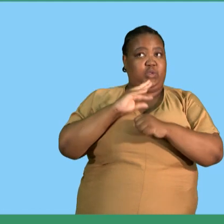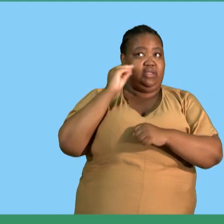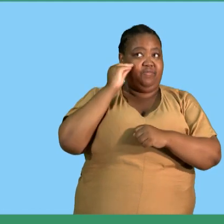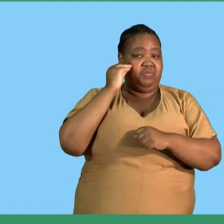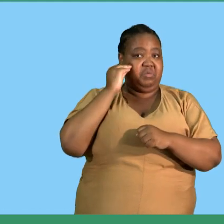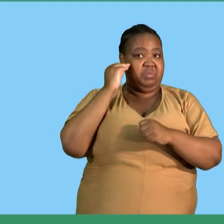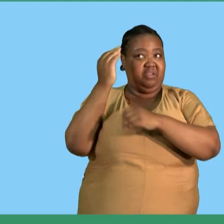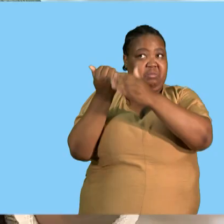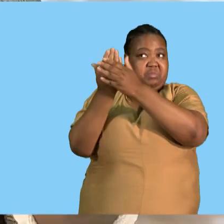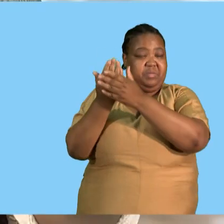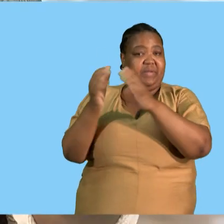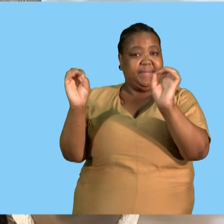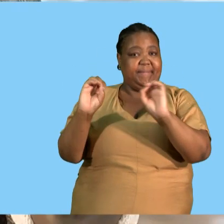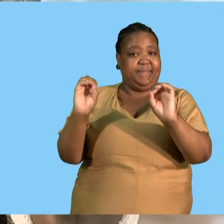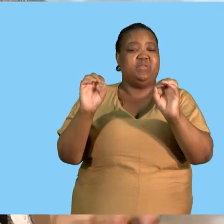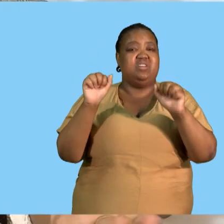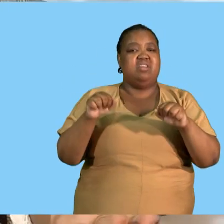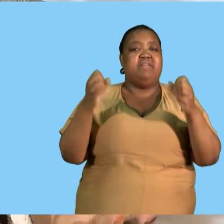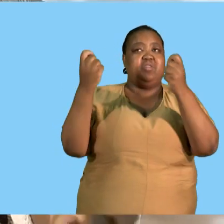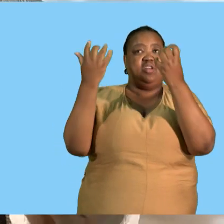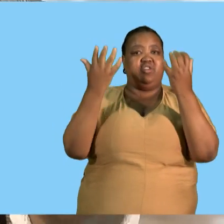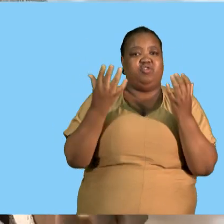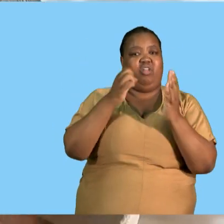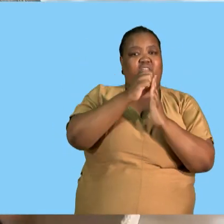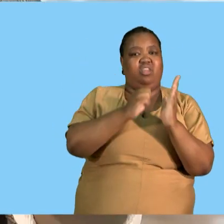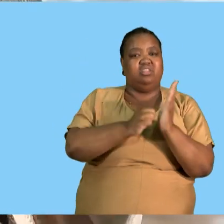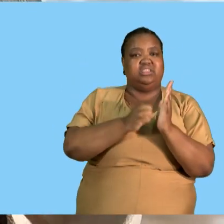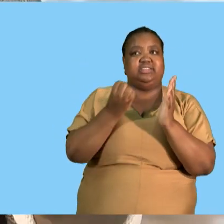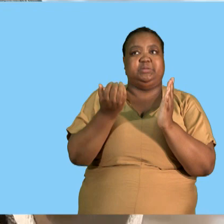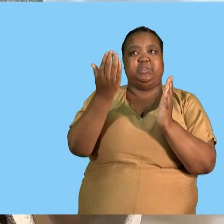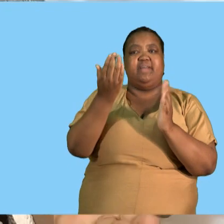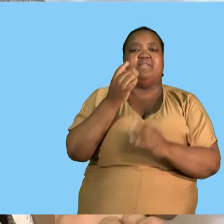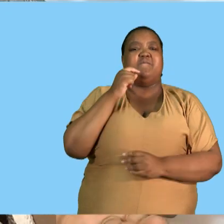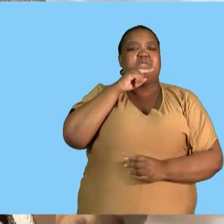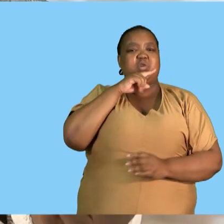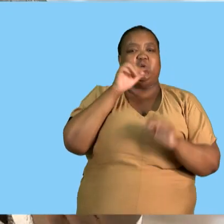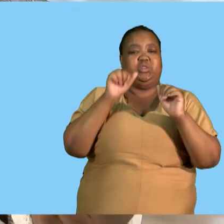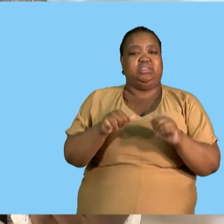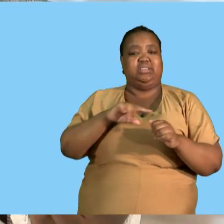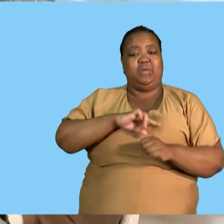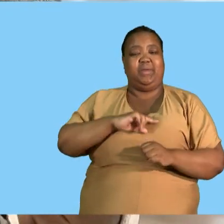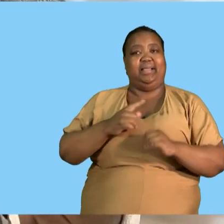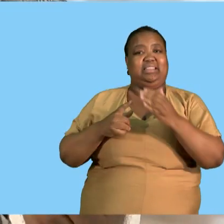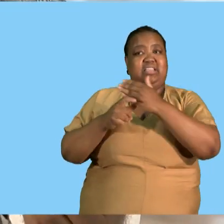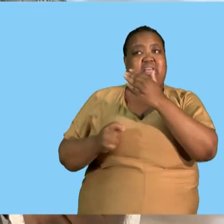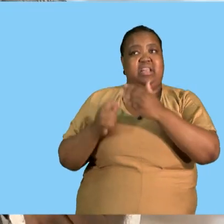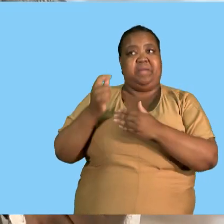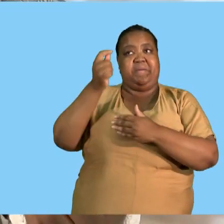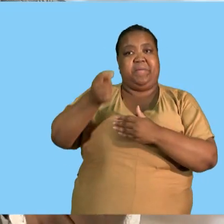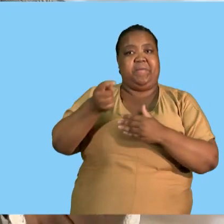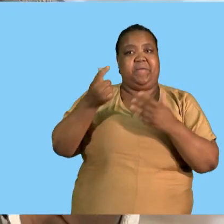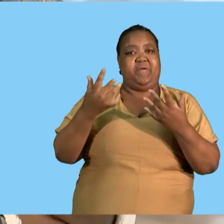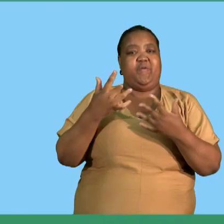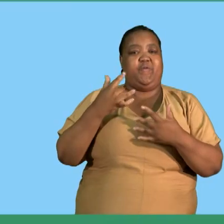false information or false financial statements just so they can evade taxation so that is an unethical